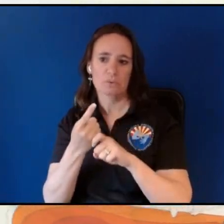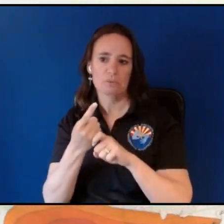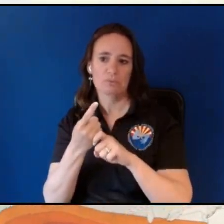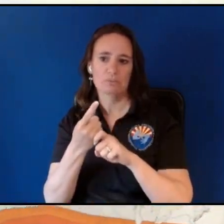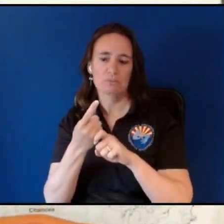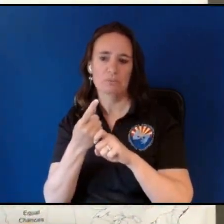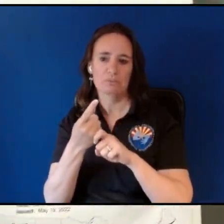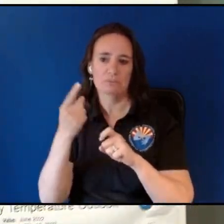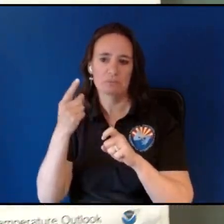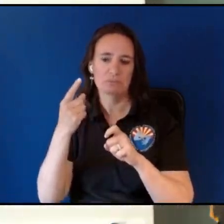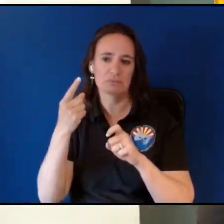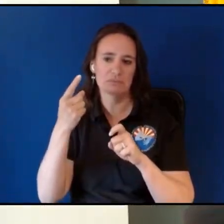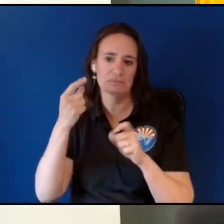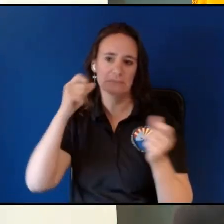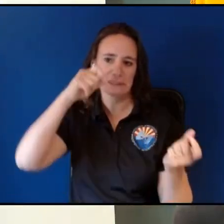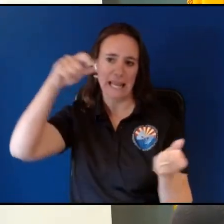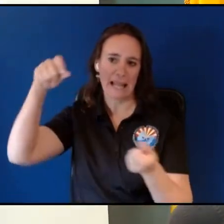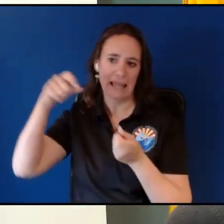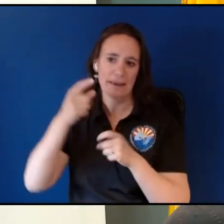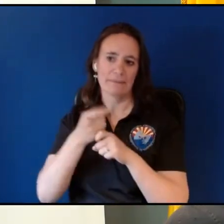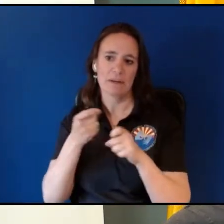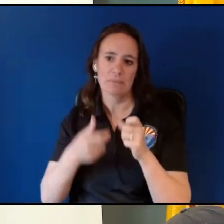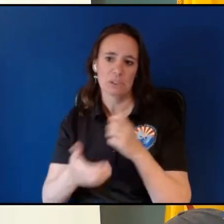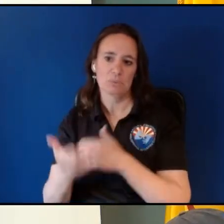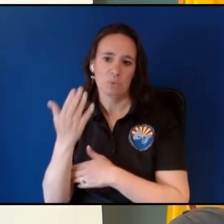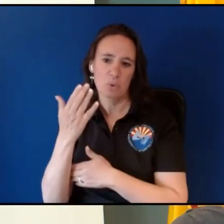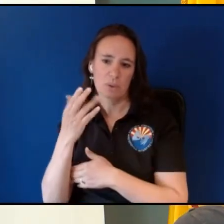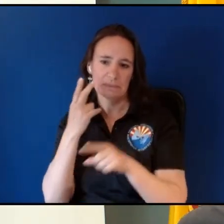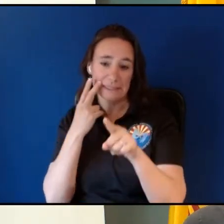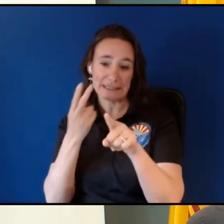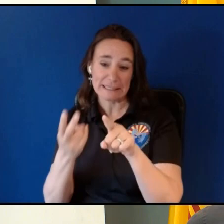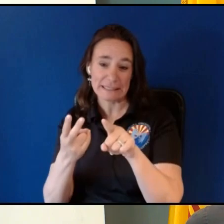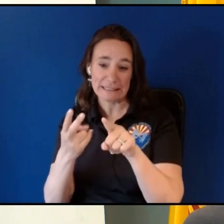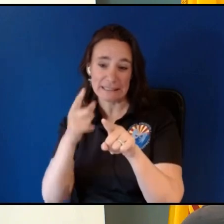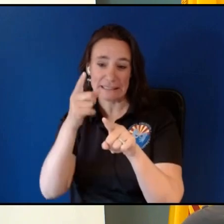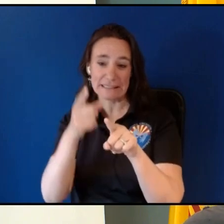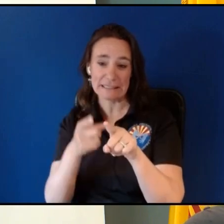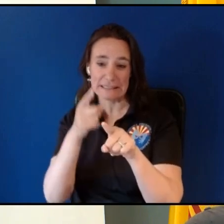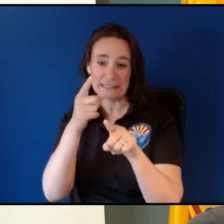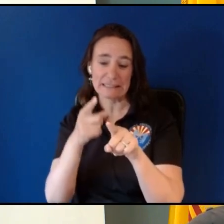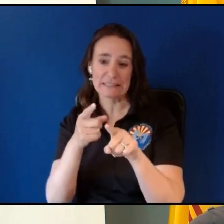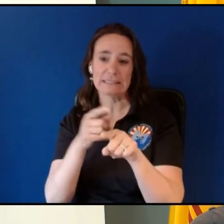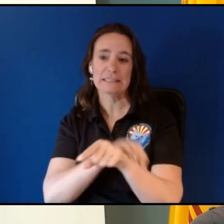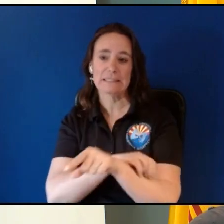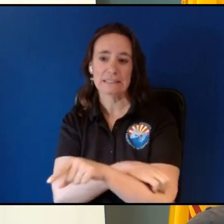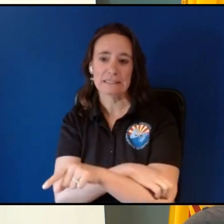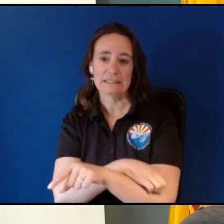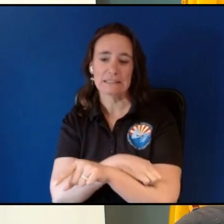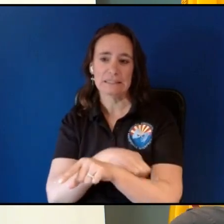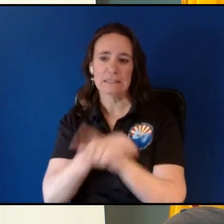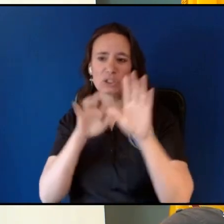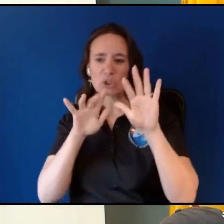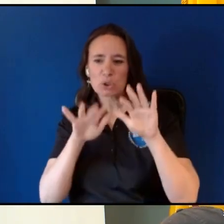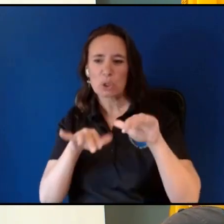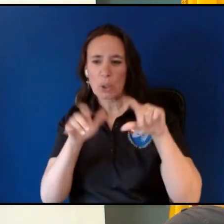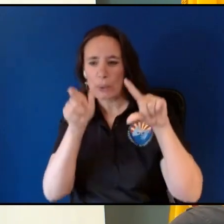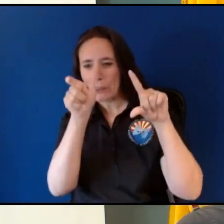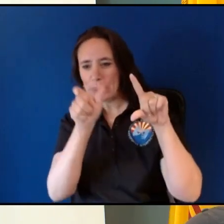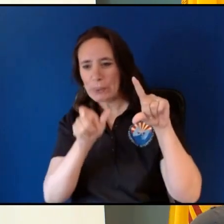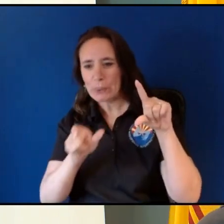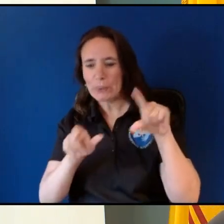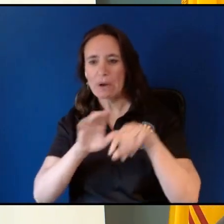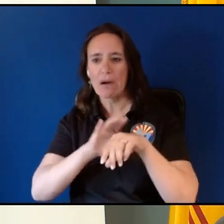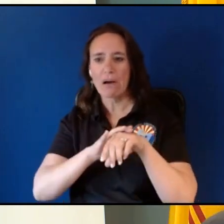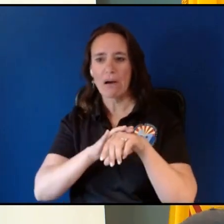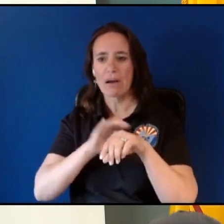you can just barely see that footprint of snow up on the higher elevations of the Sangre de Cristo mountains a notice